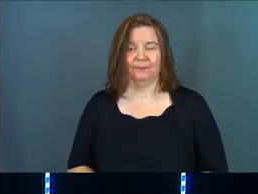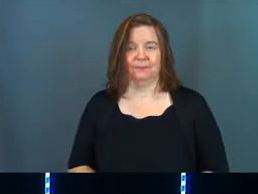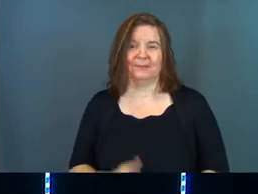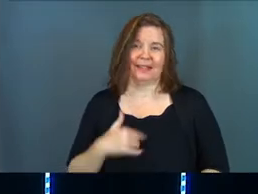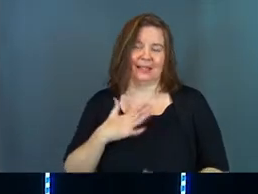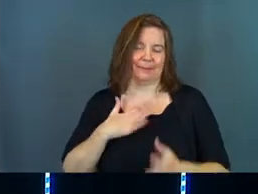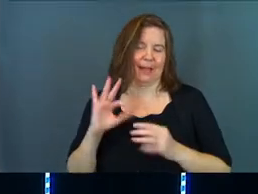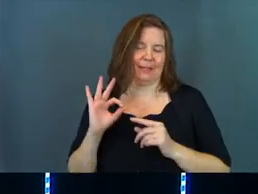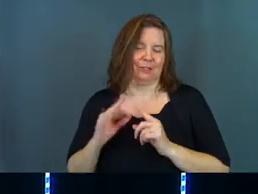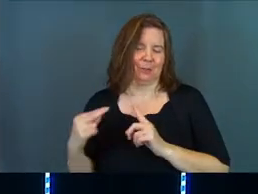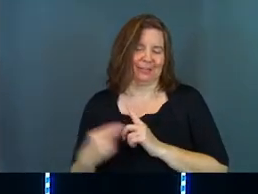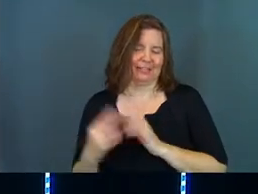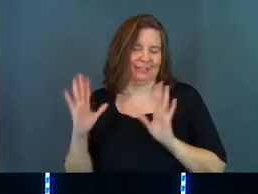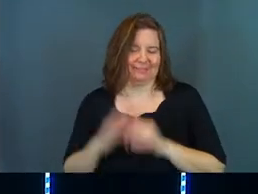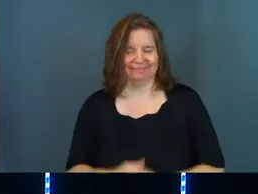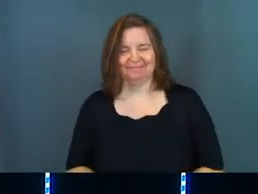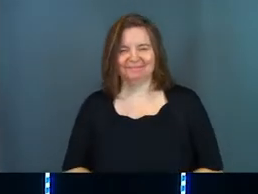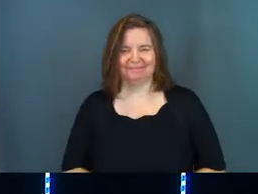That's my interpretation.